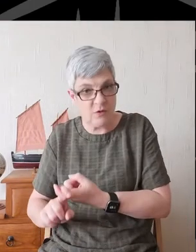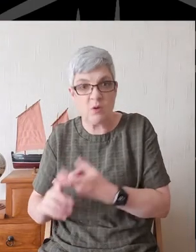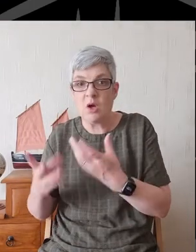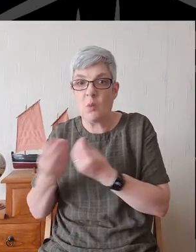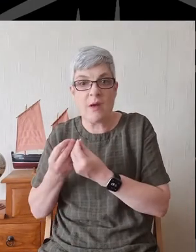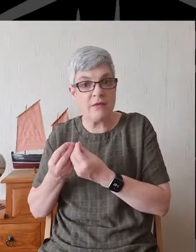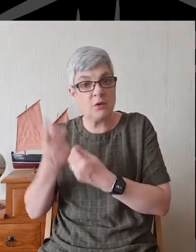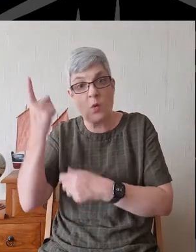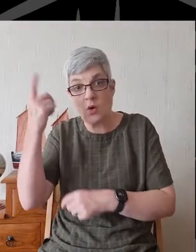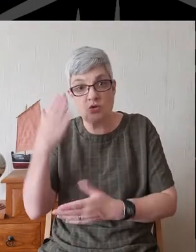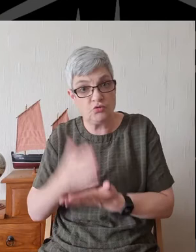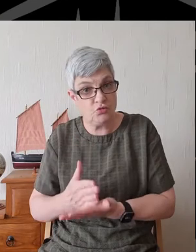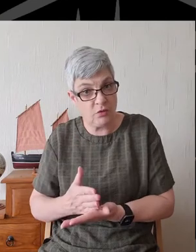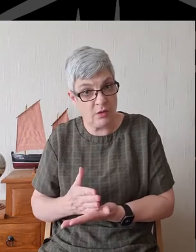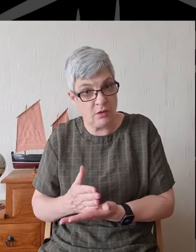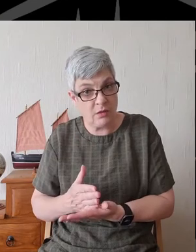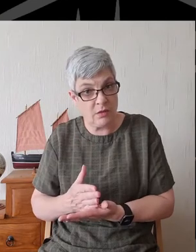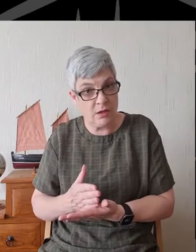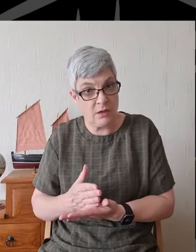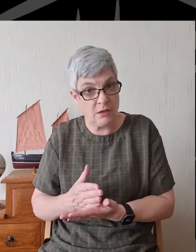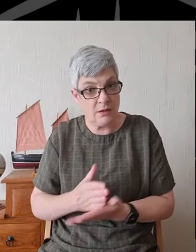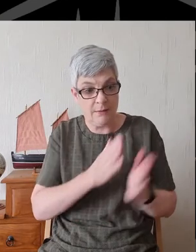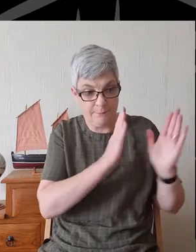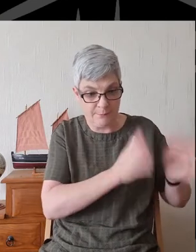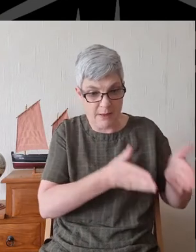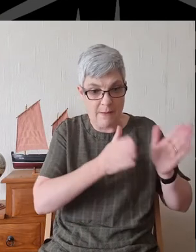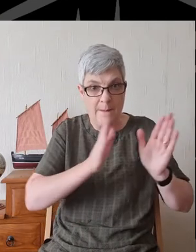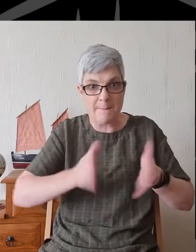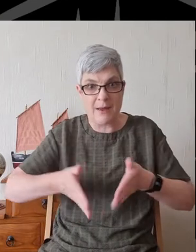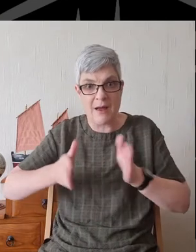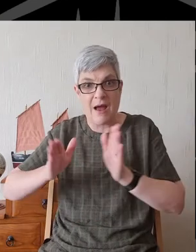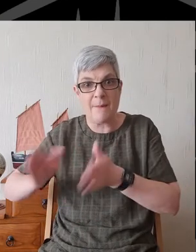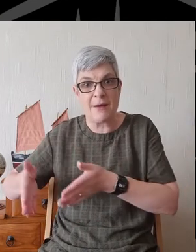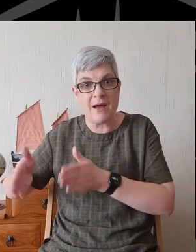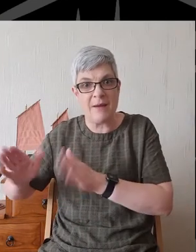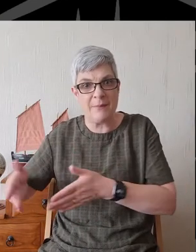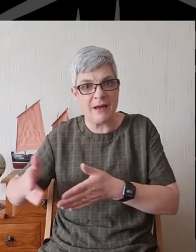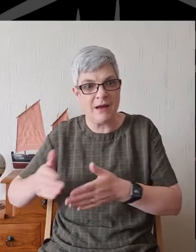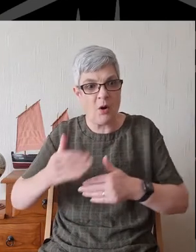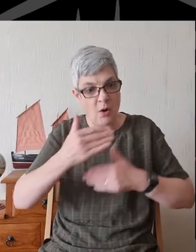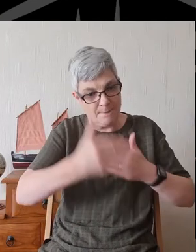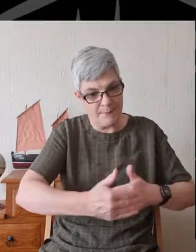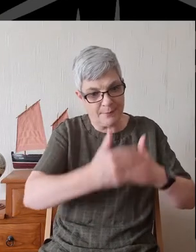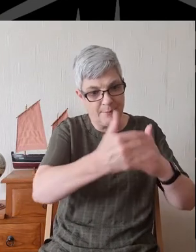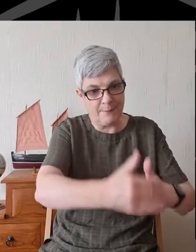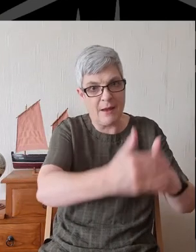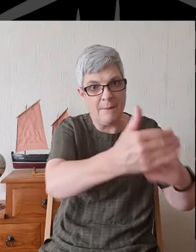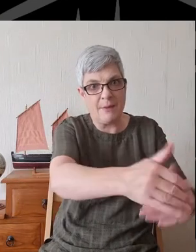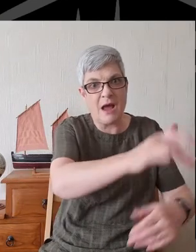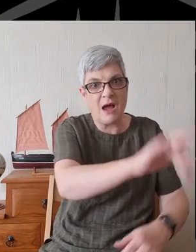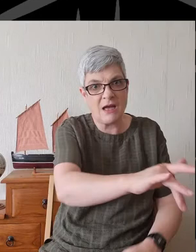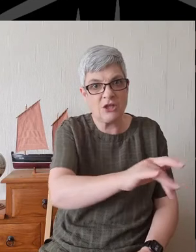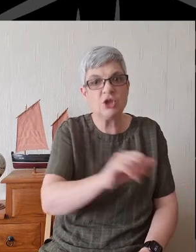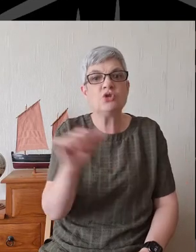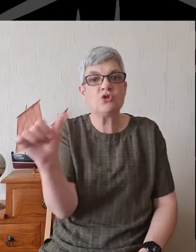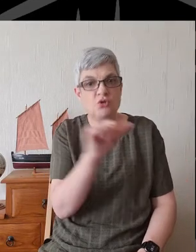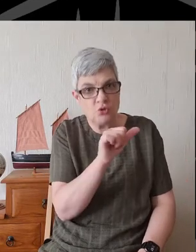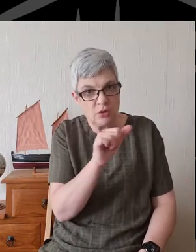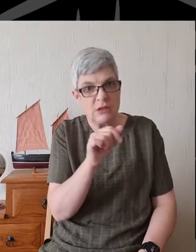to God's truth, scene four. Such a church needs to heed the warnings of Ezekiel